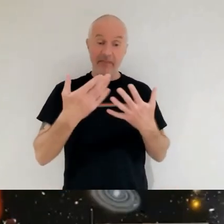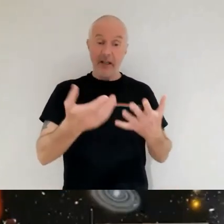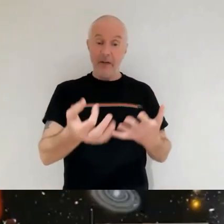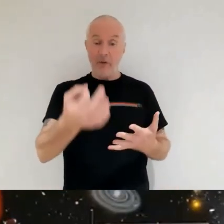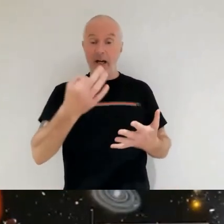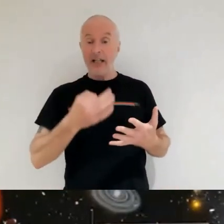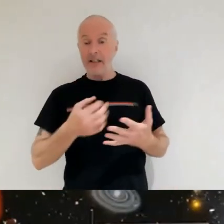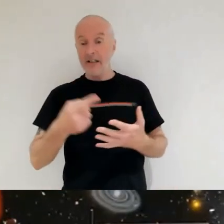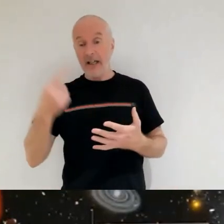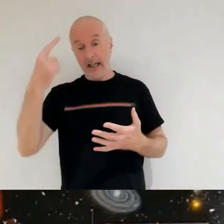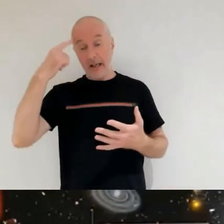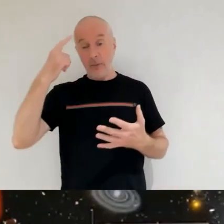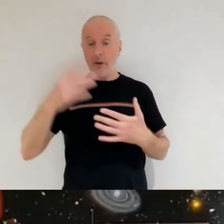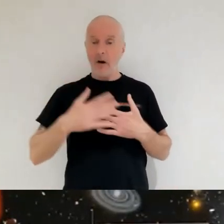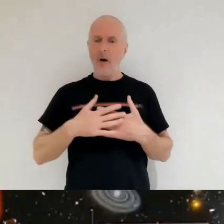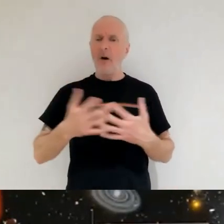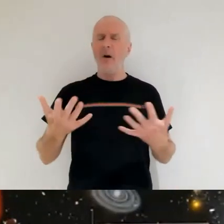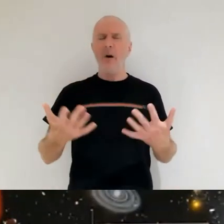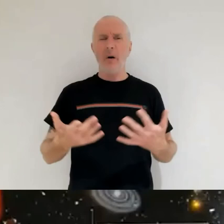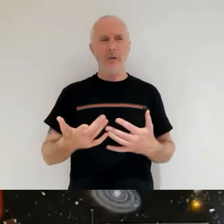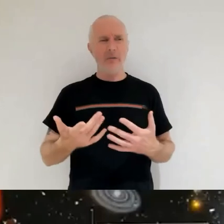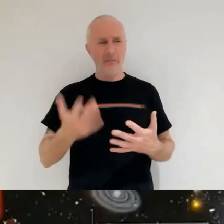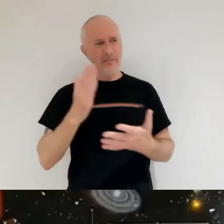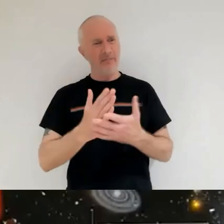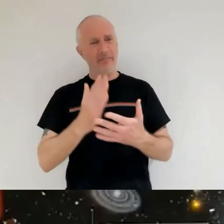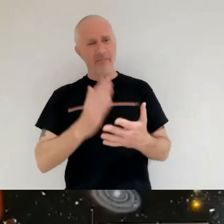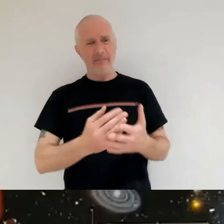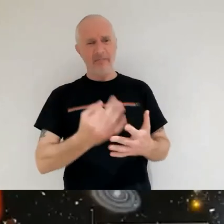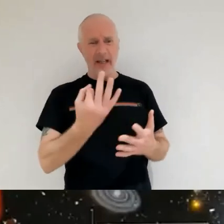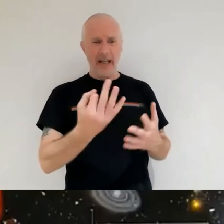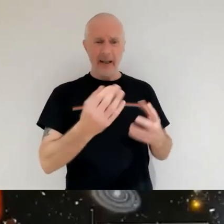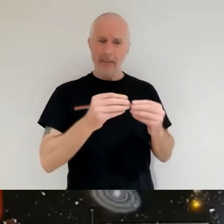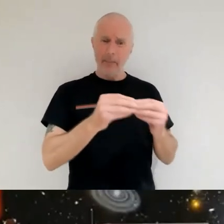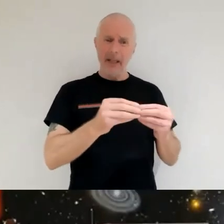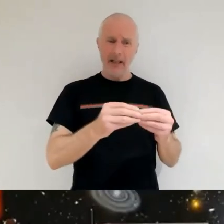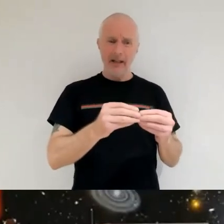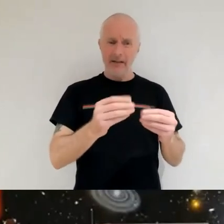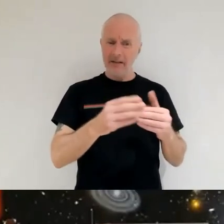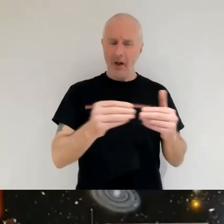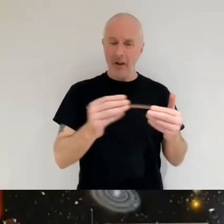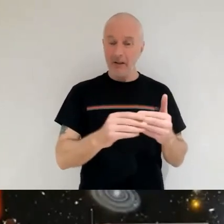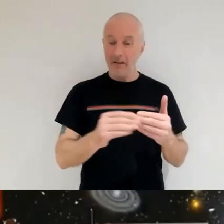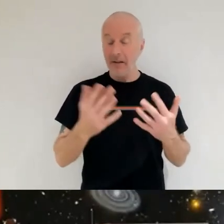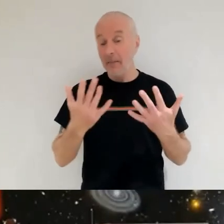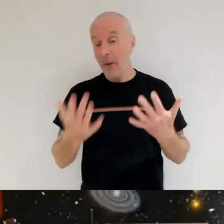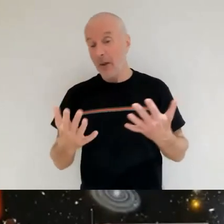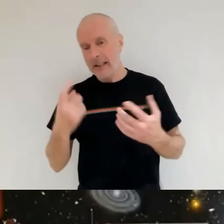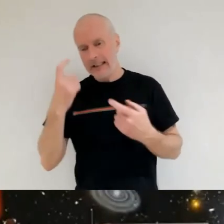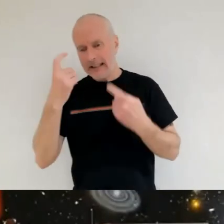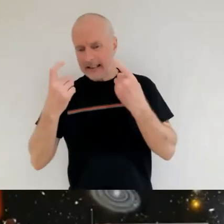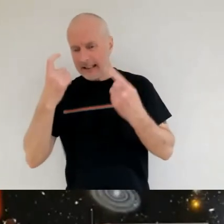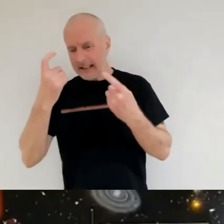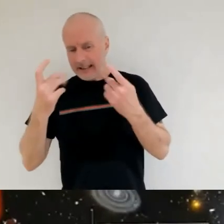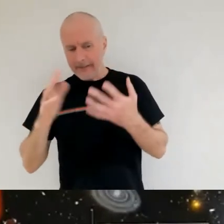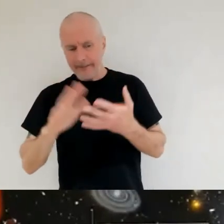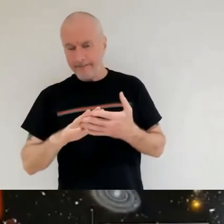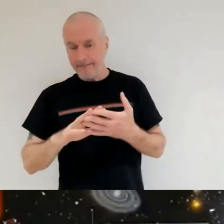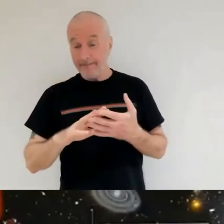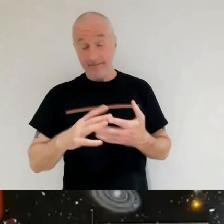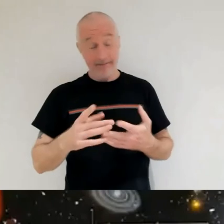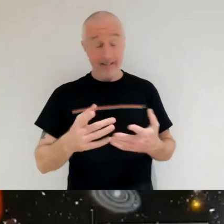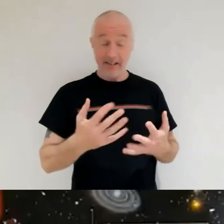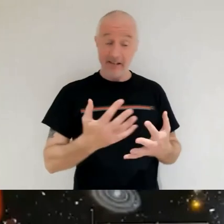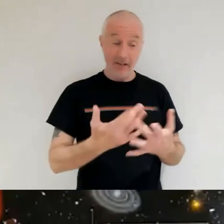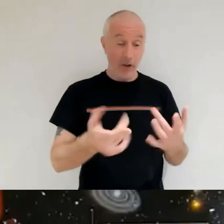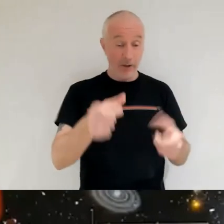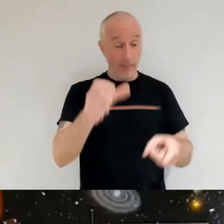i would love to be able to say of course it does but you know there are other considerations to make you know and it is a question that i get asked a lot of the